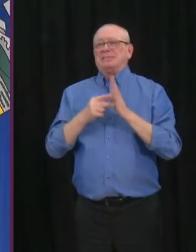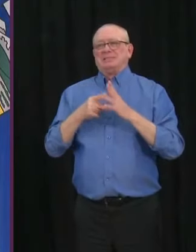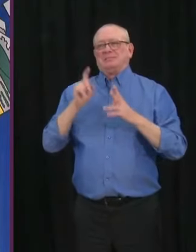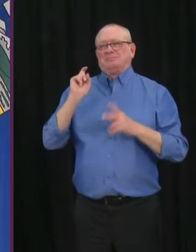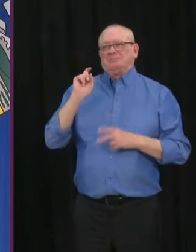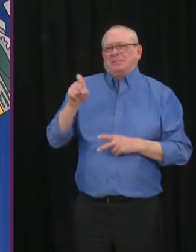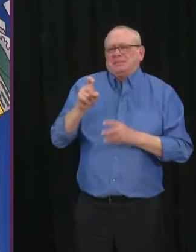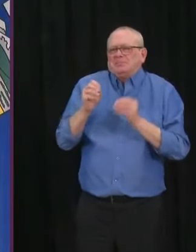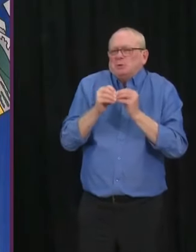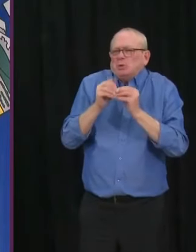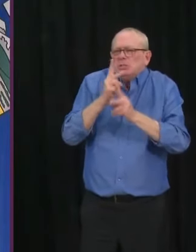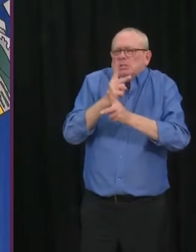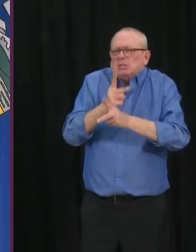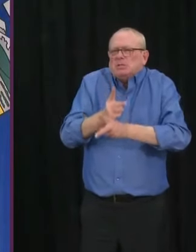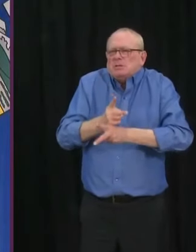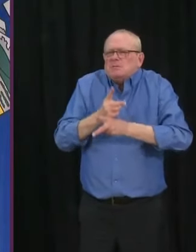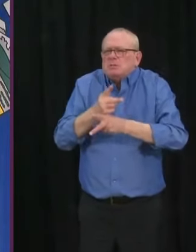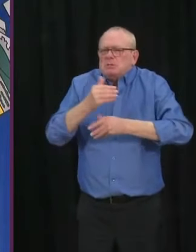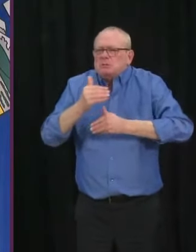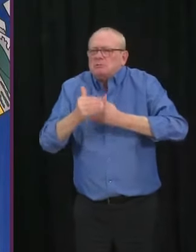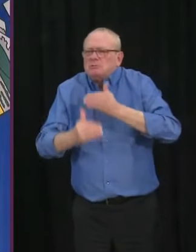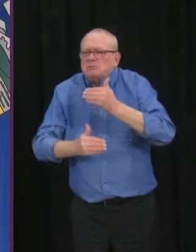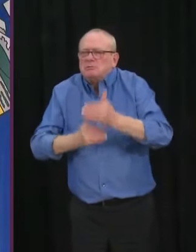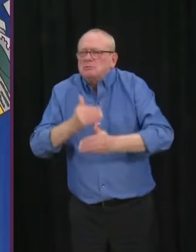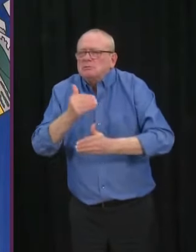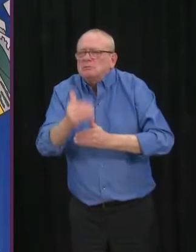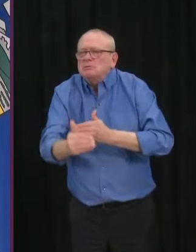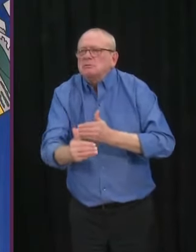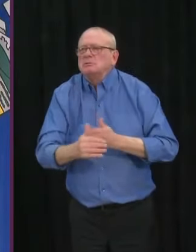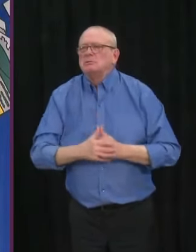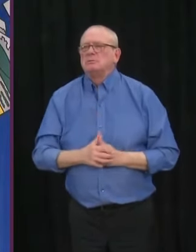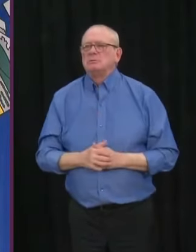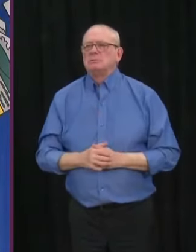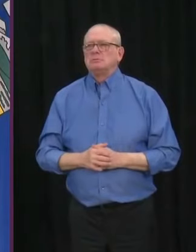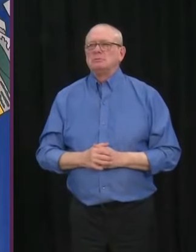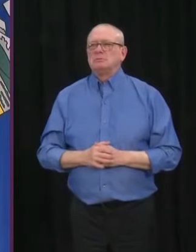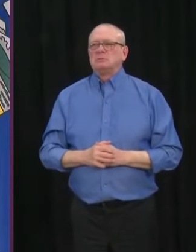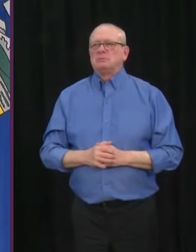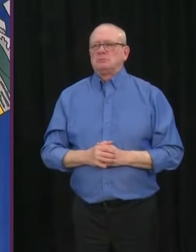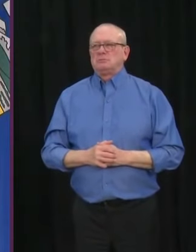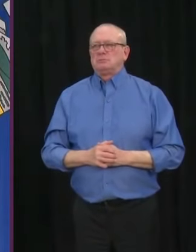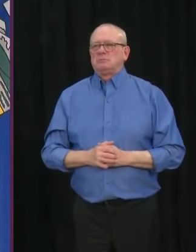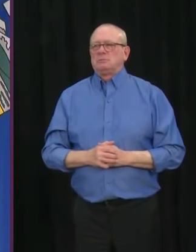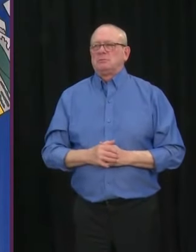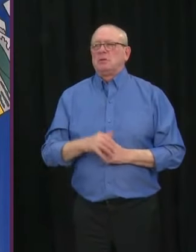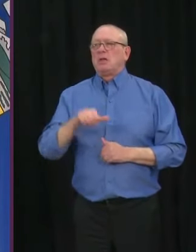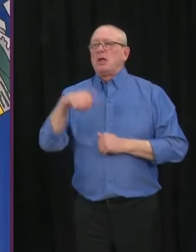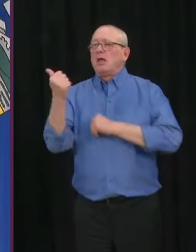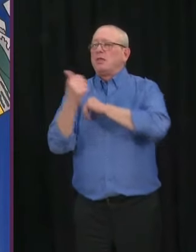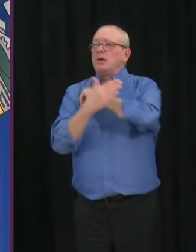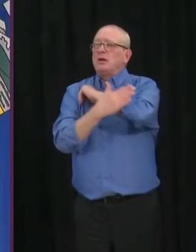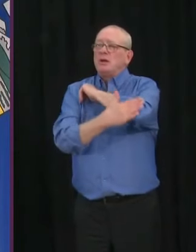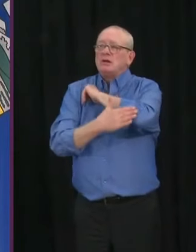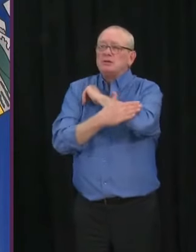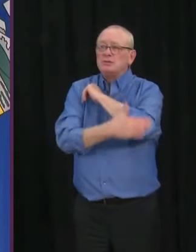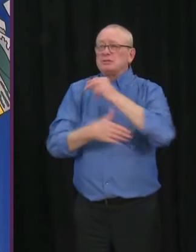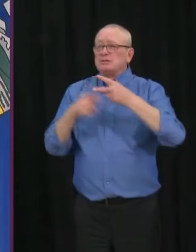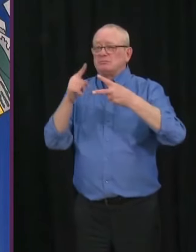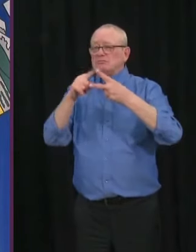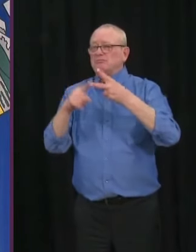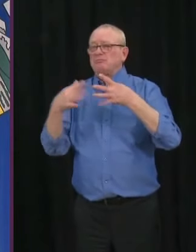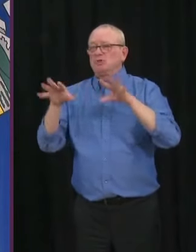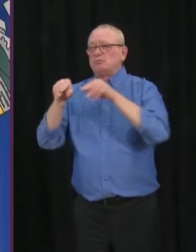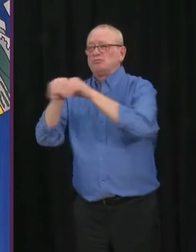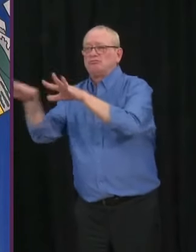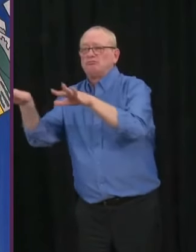and pragmatic approach. We've seen escalating case counts in other countries because of the infectiousness of these